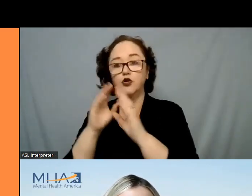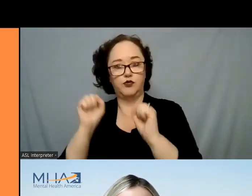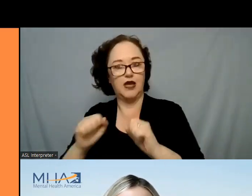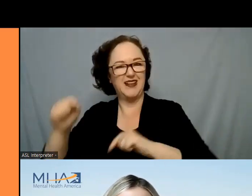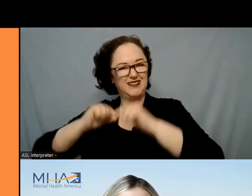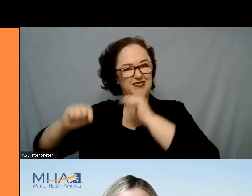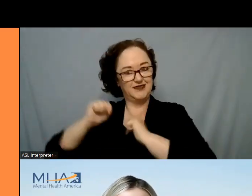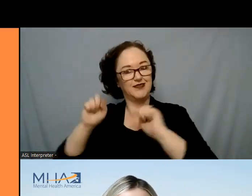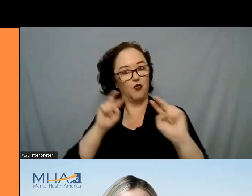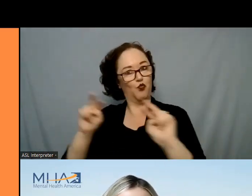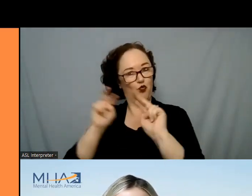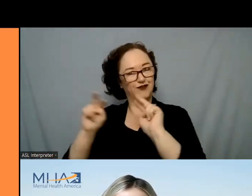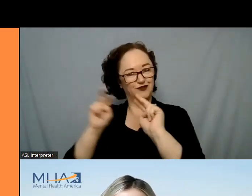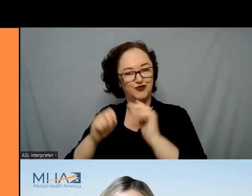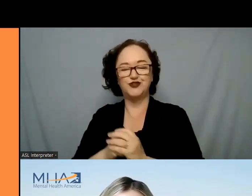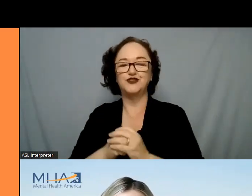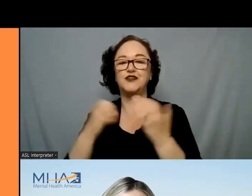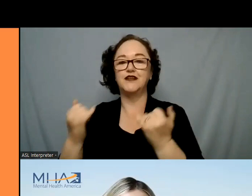And we can go to our next slide.